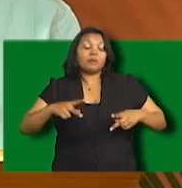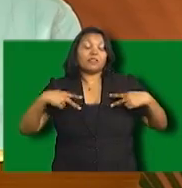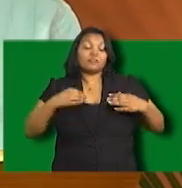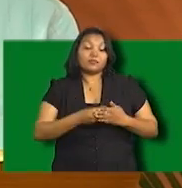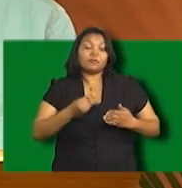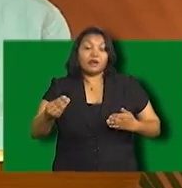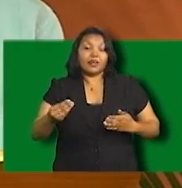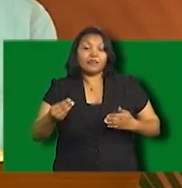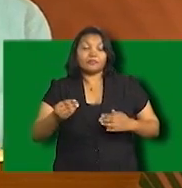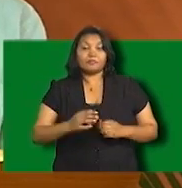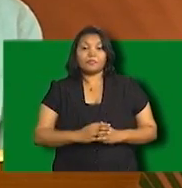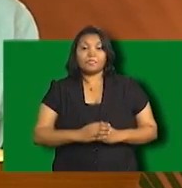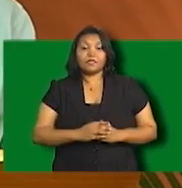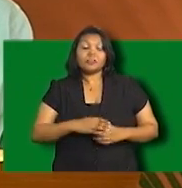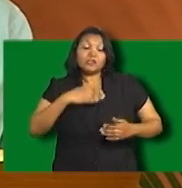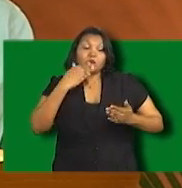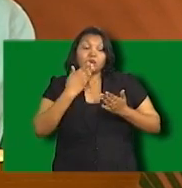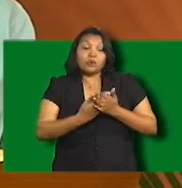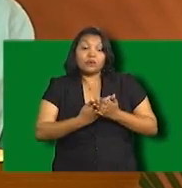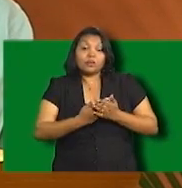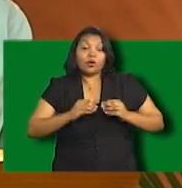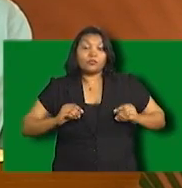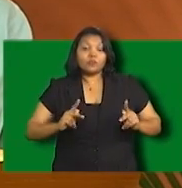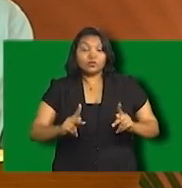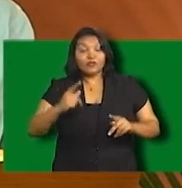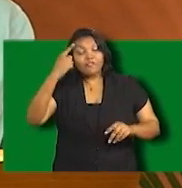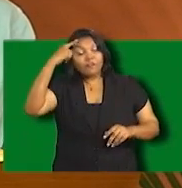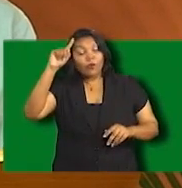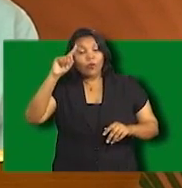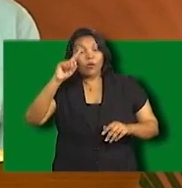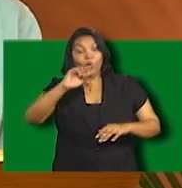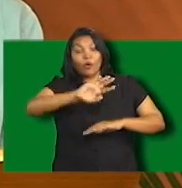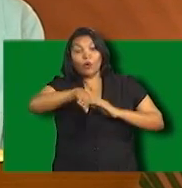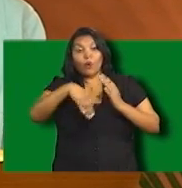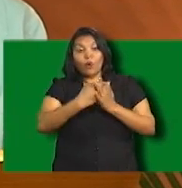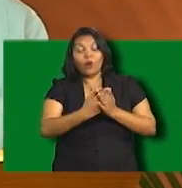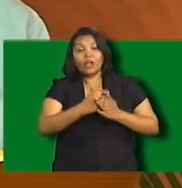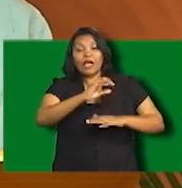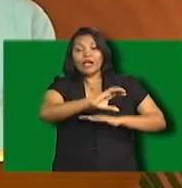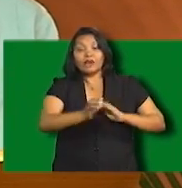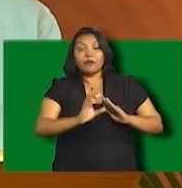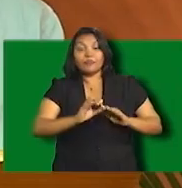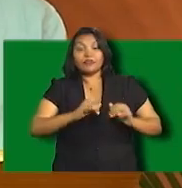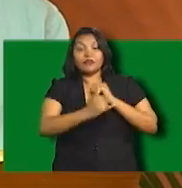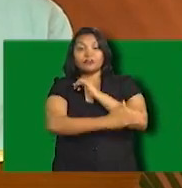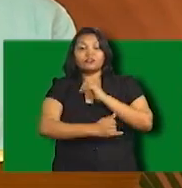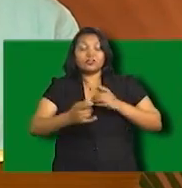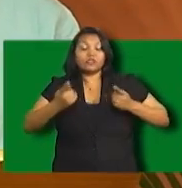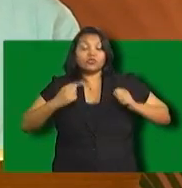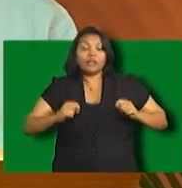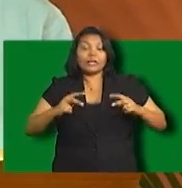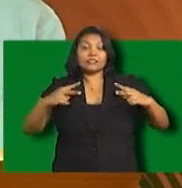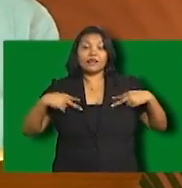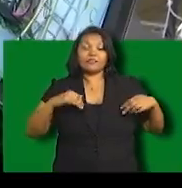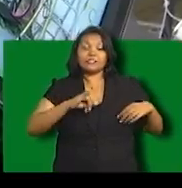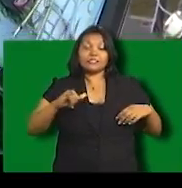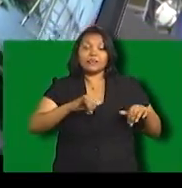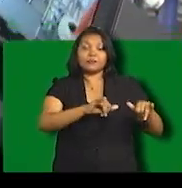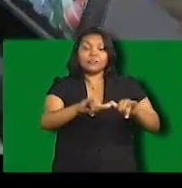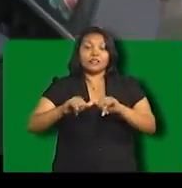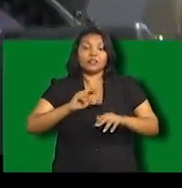It is a great opportunity for the Caribbean to strive to have the same standard across the Caribbean.